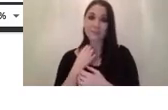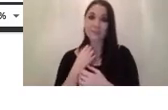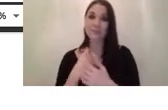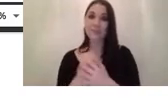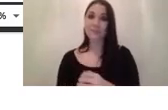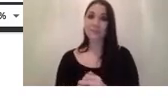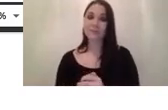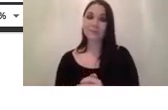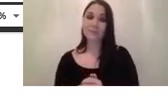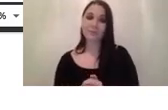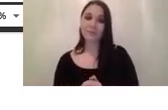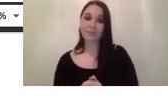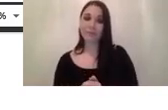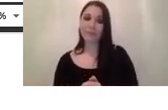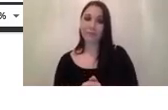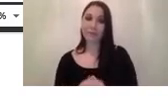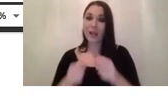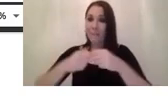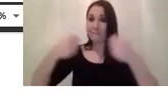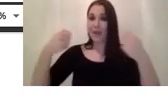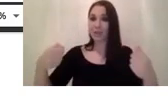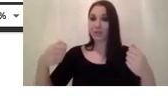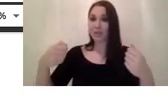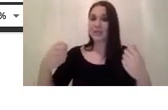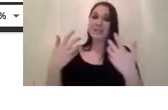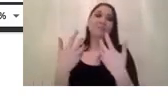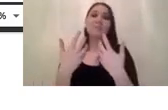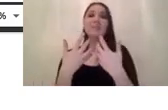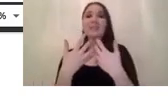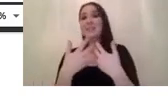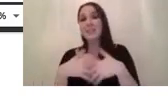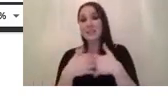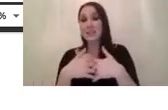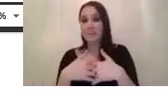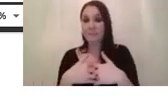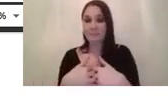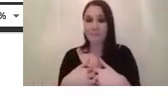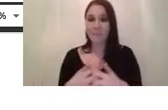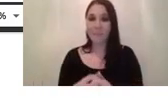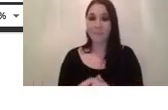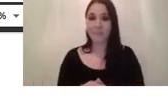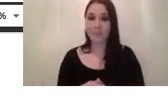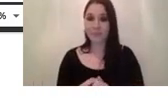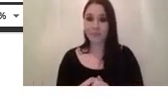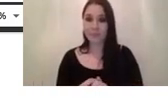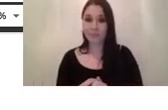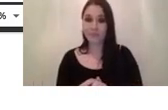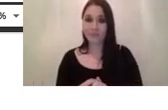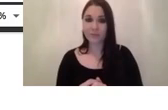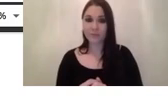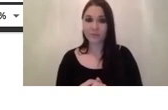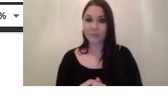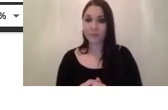a measuring system a measuring device like um an encoder for instance and